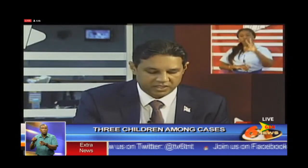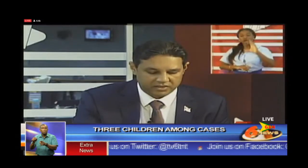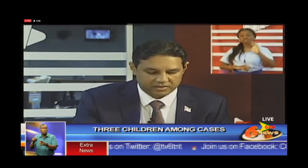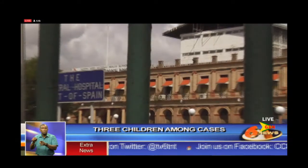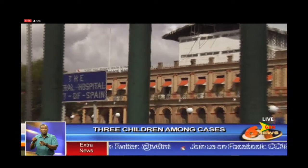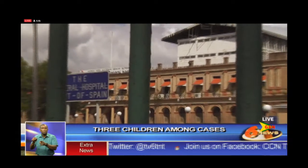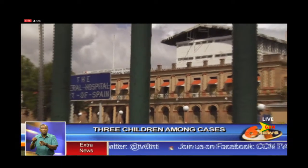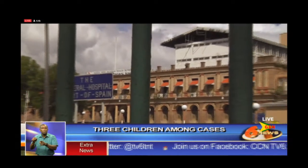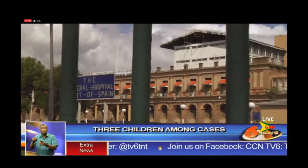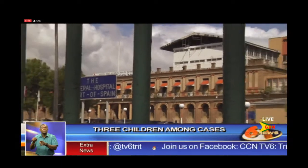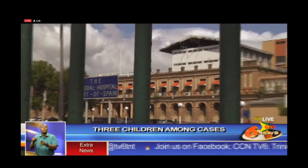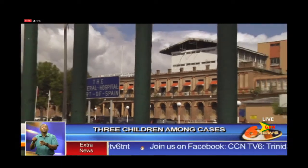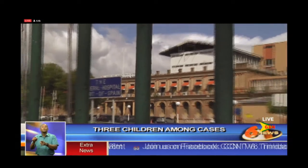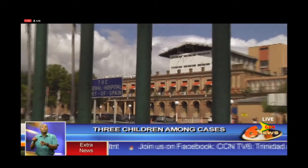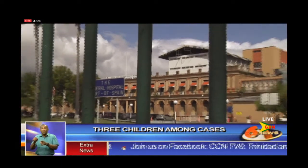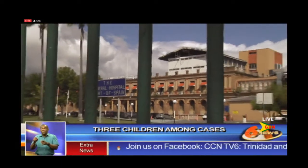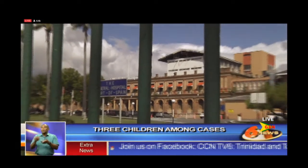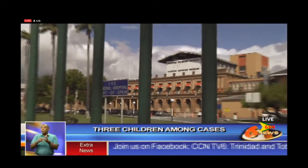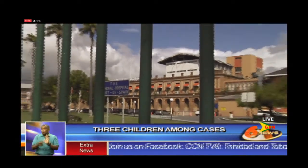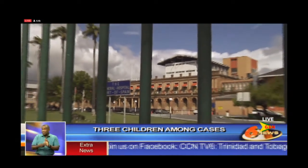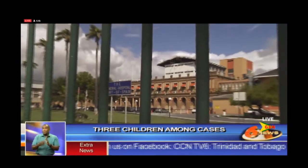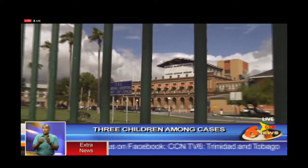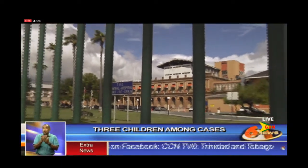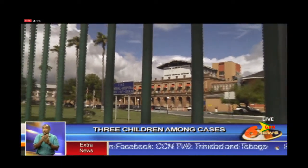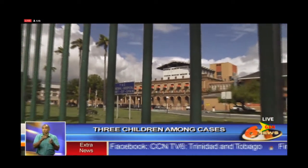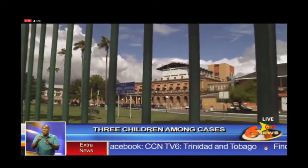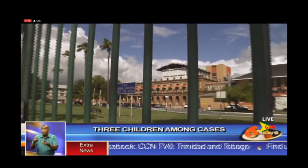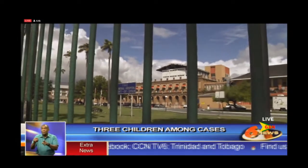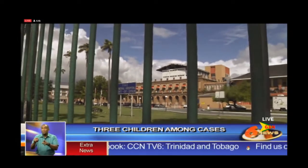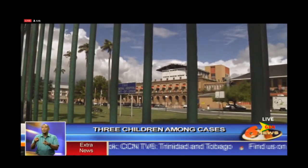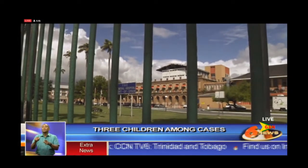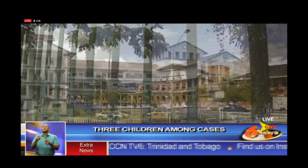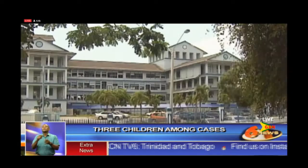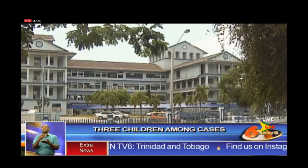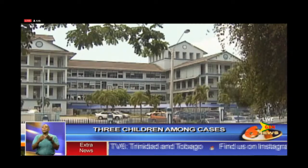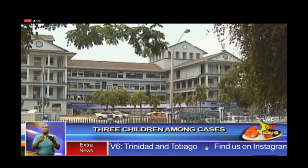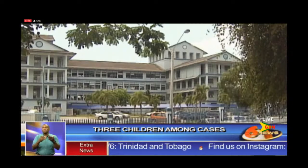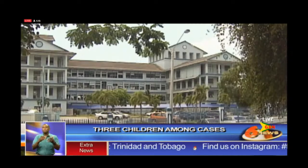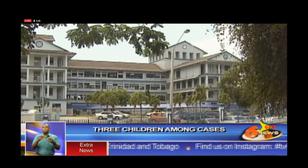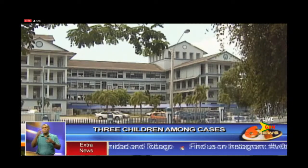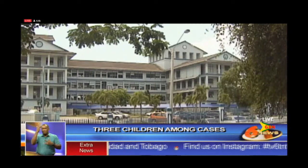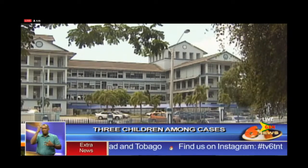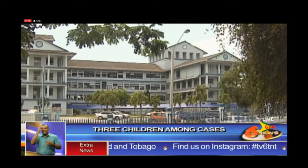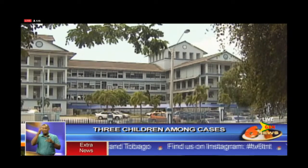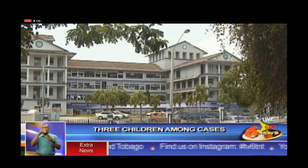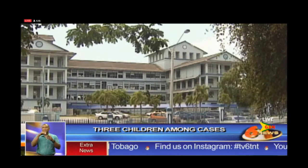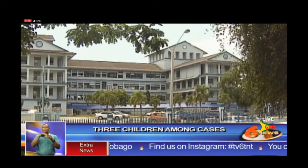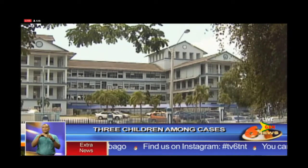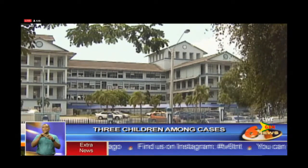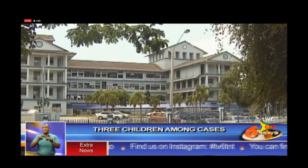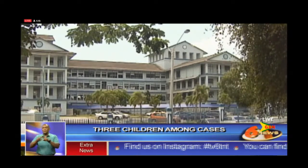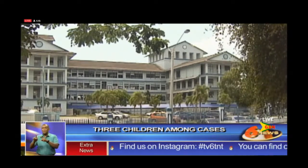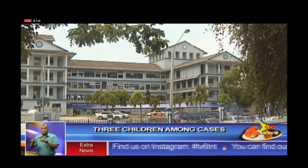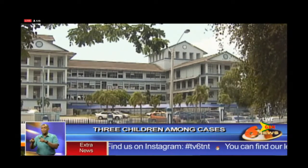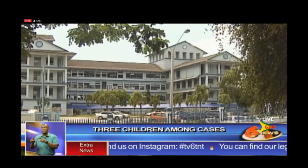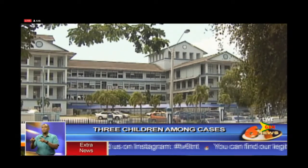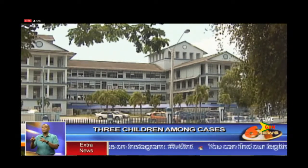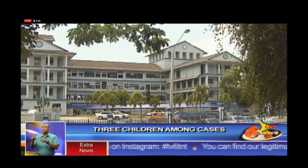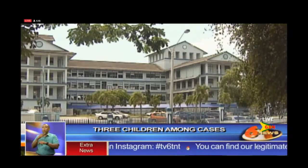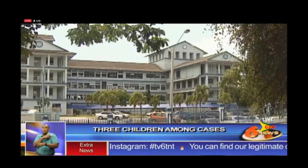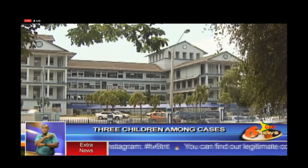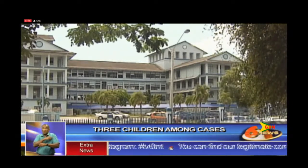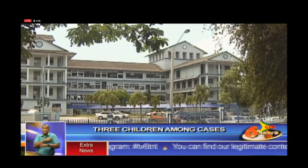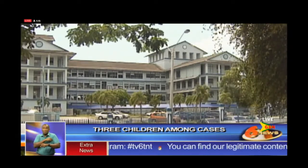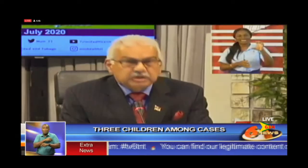last two days. As a result of these developments, patients at health institutions across the country will only be allowed one